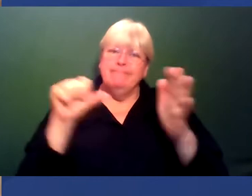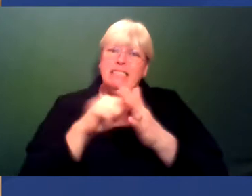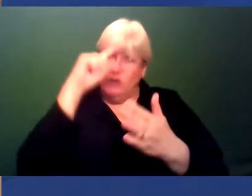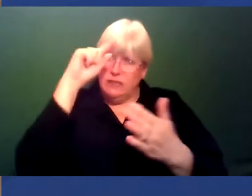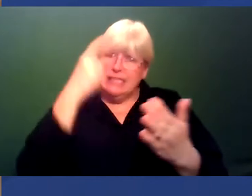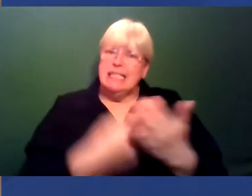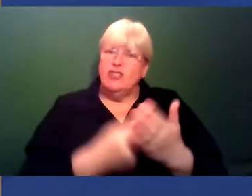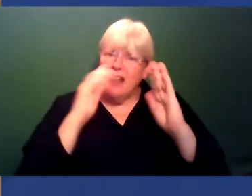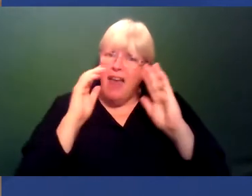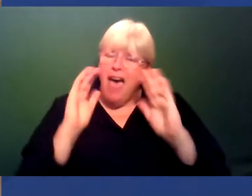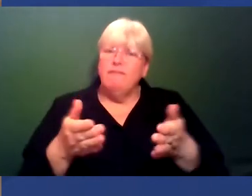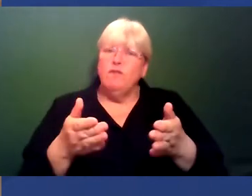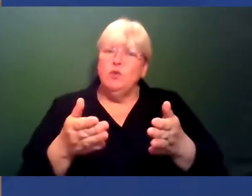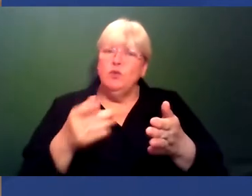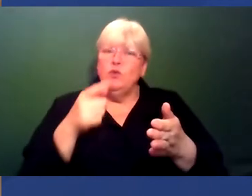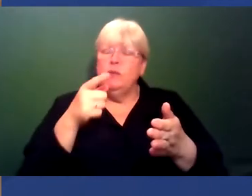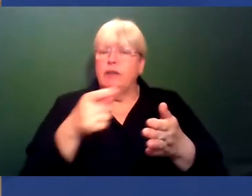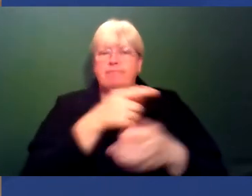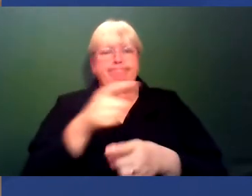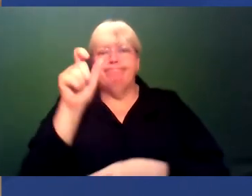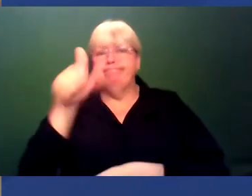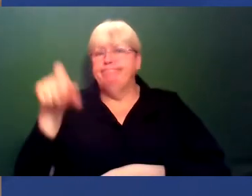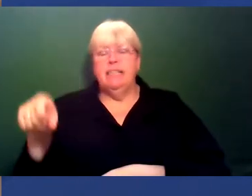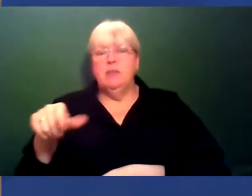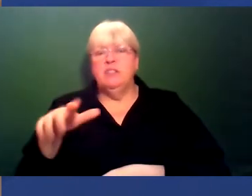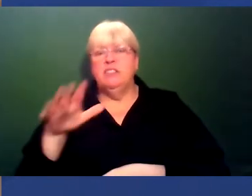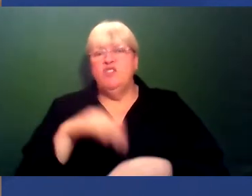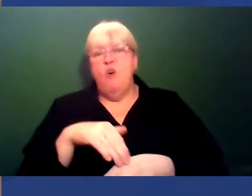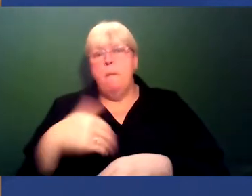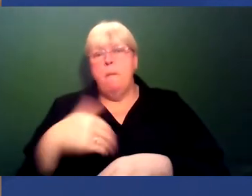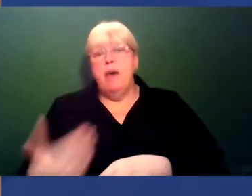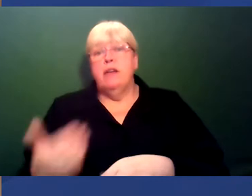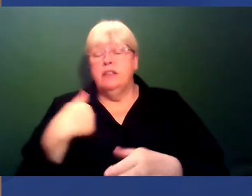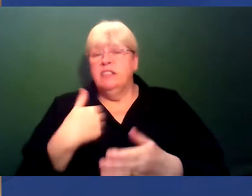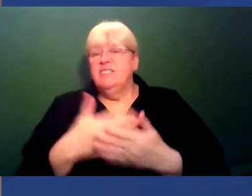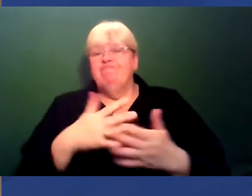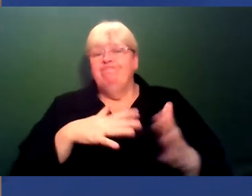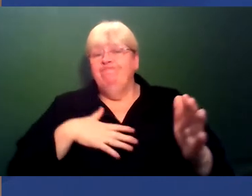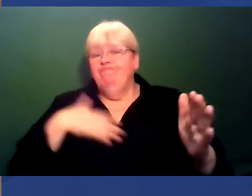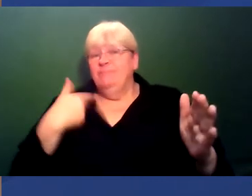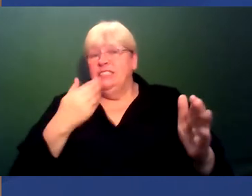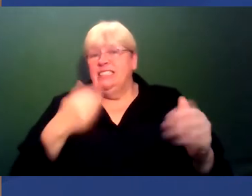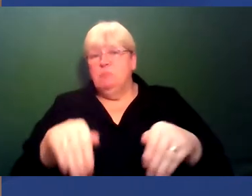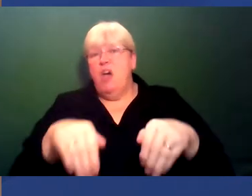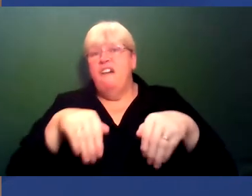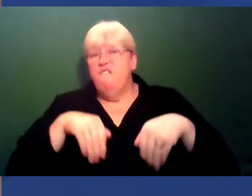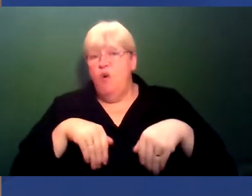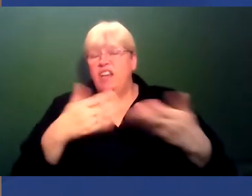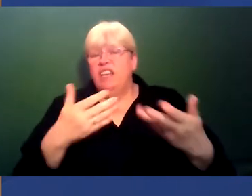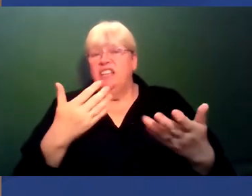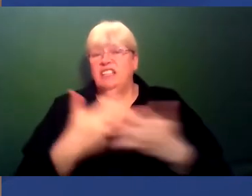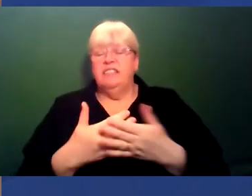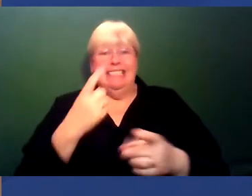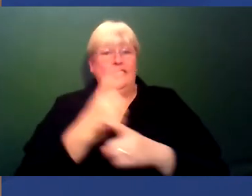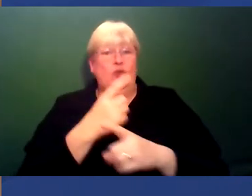But the appetite for that sometimes doesn't seem to be there. And it goes back again to something we were talking about before we started.